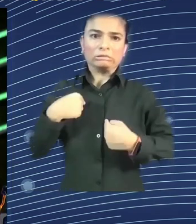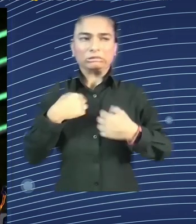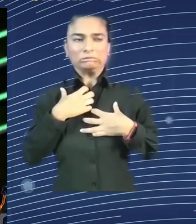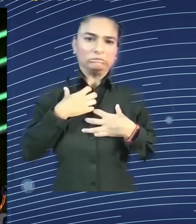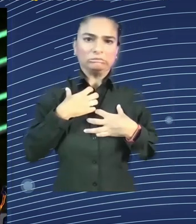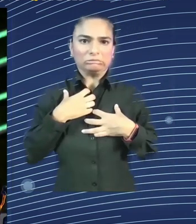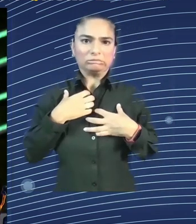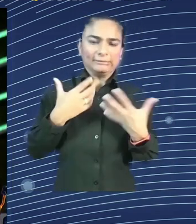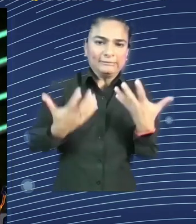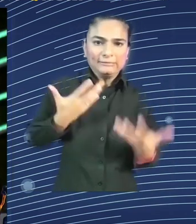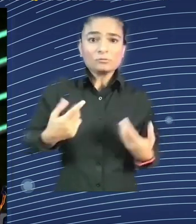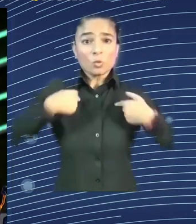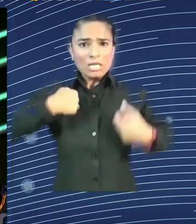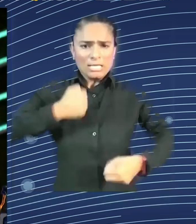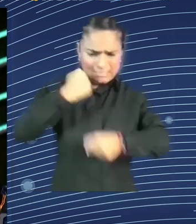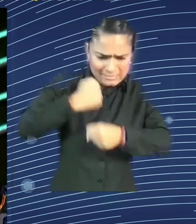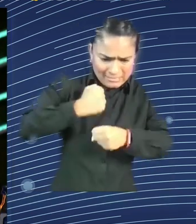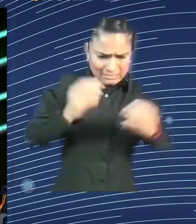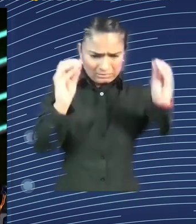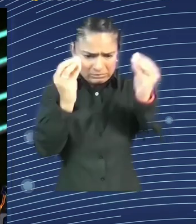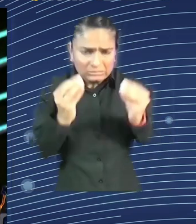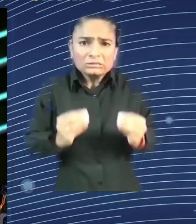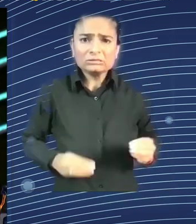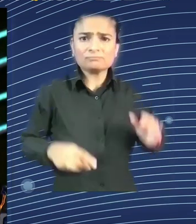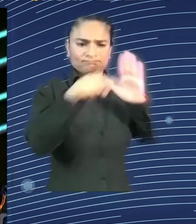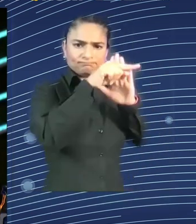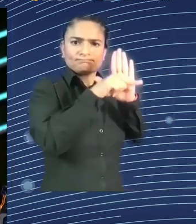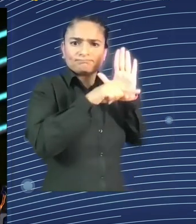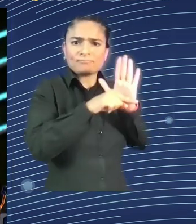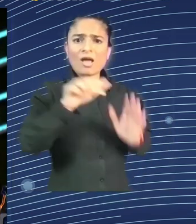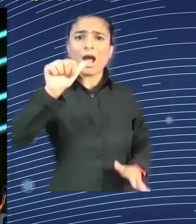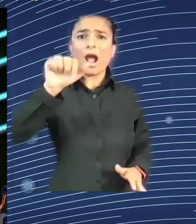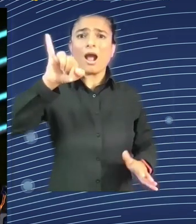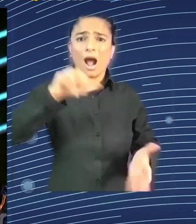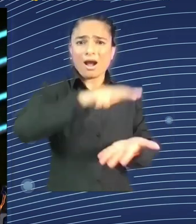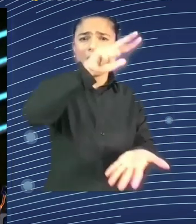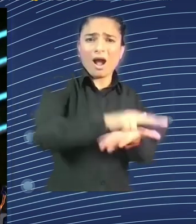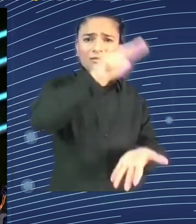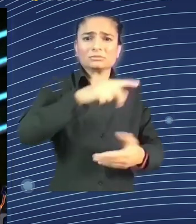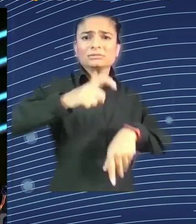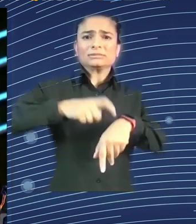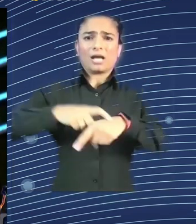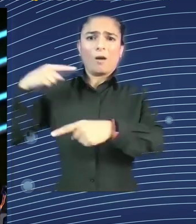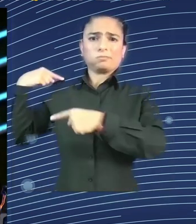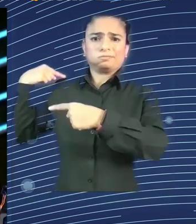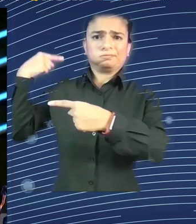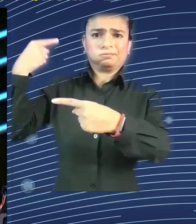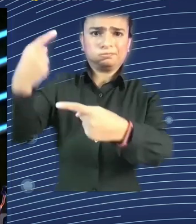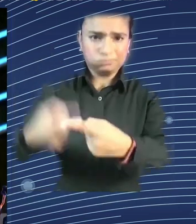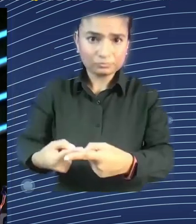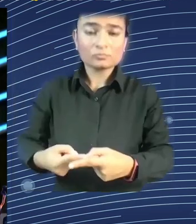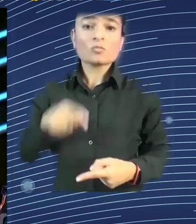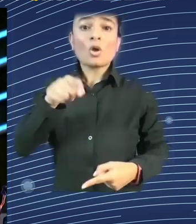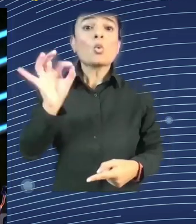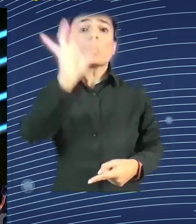was when chat GPT came out. Because people were like, hmm, this is maybe, this can be scary if this is used in the wrong way. And I